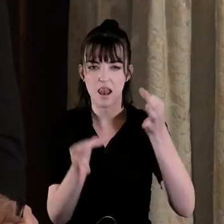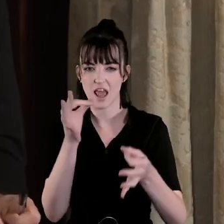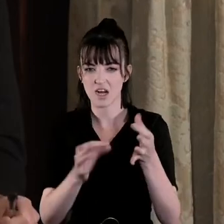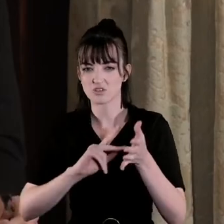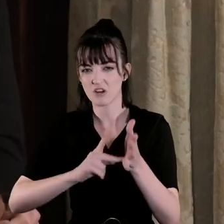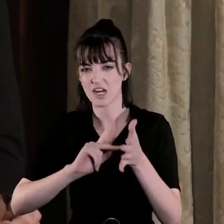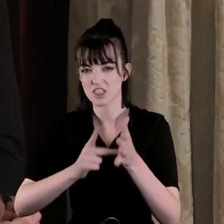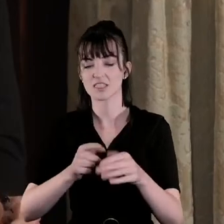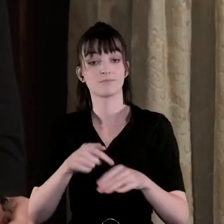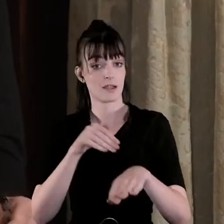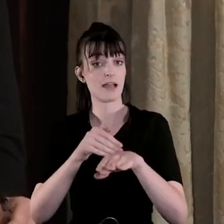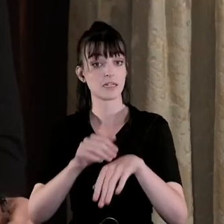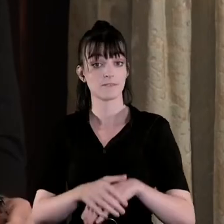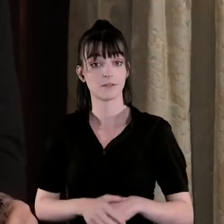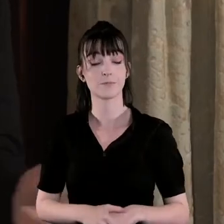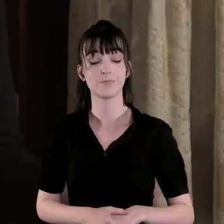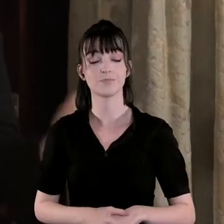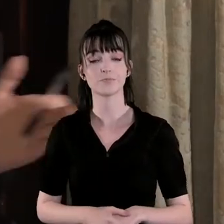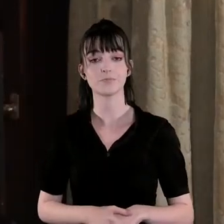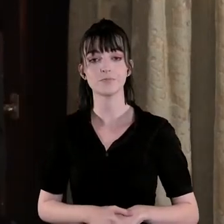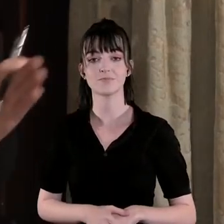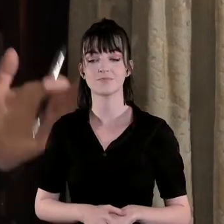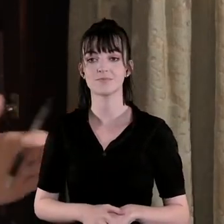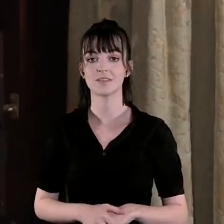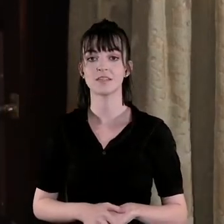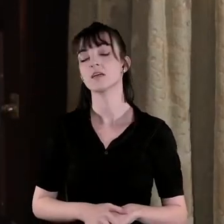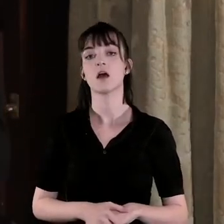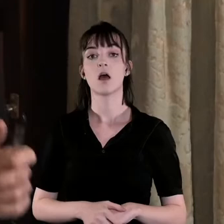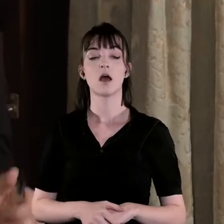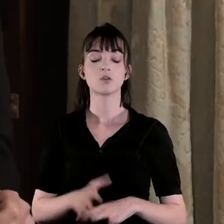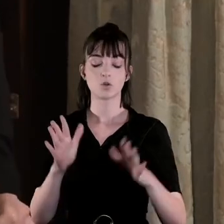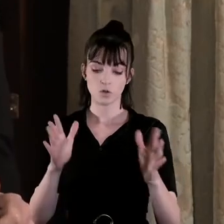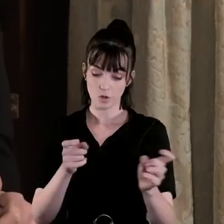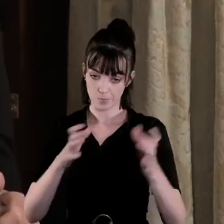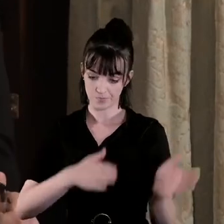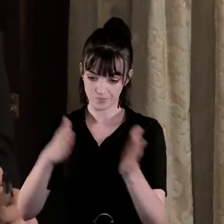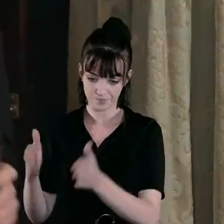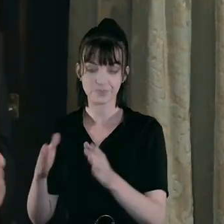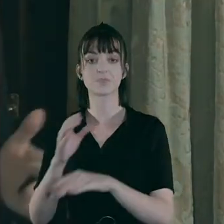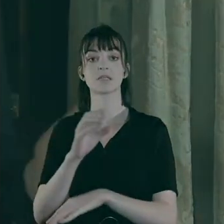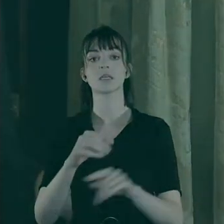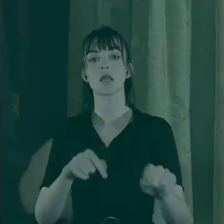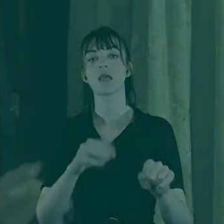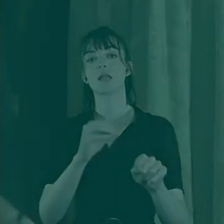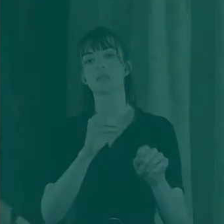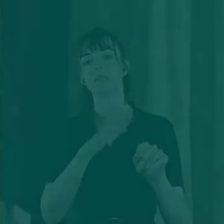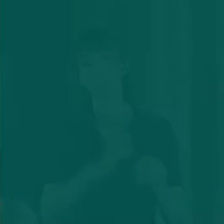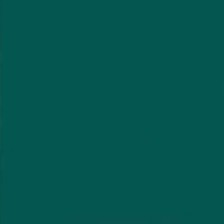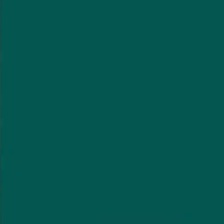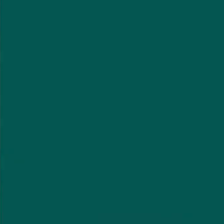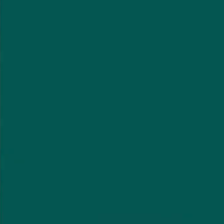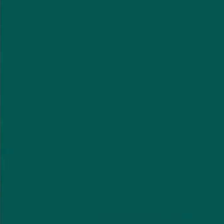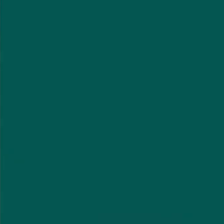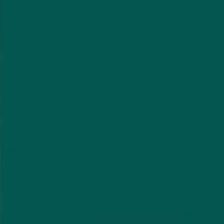effective so the picture shifts a little bit as we get to the summer of 1919 it's clear that Ireland isn't going to be